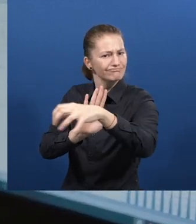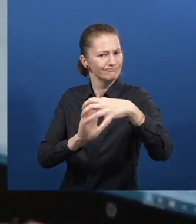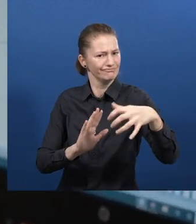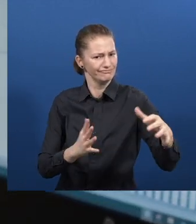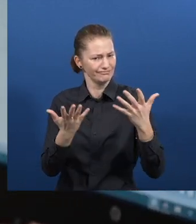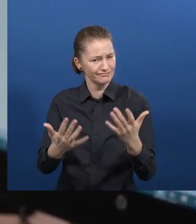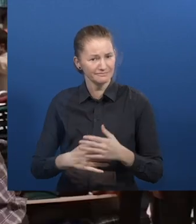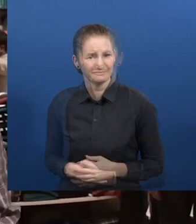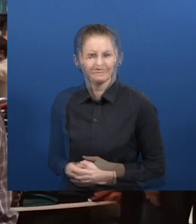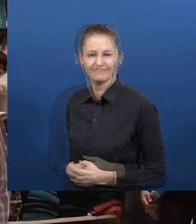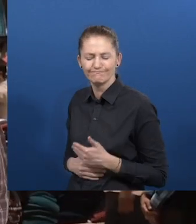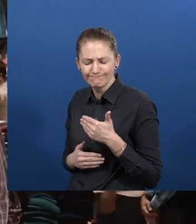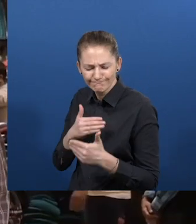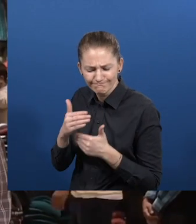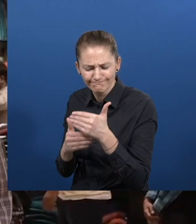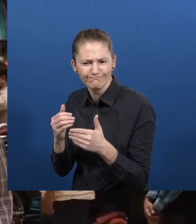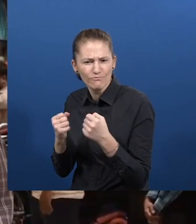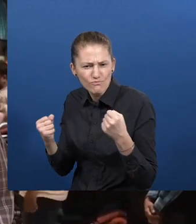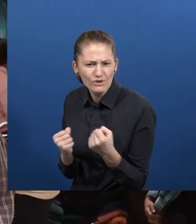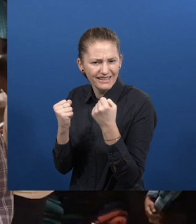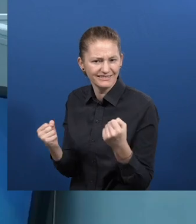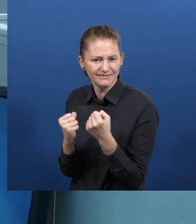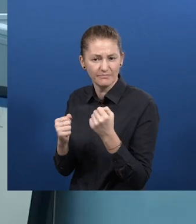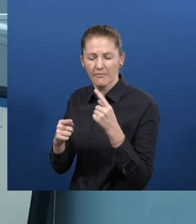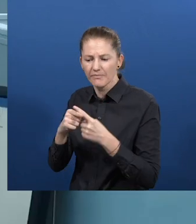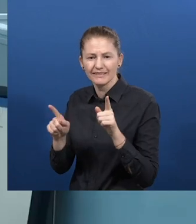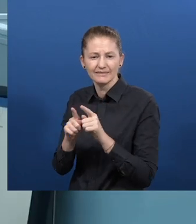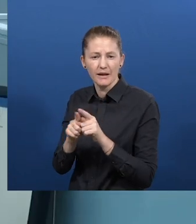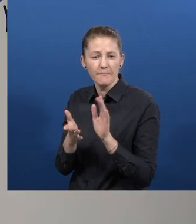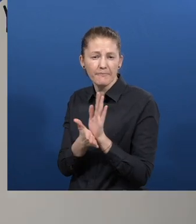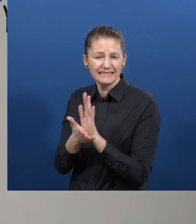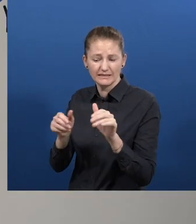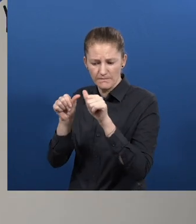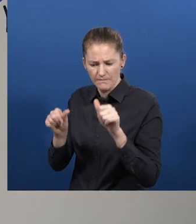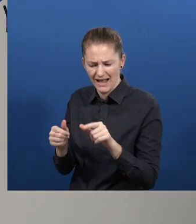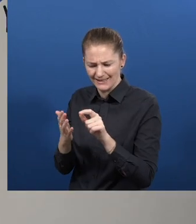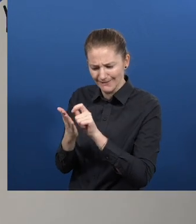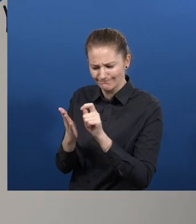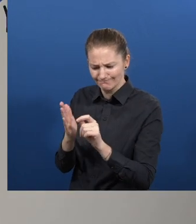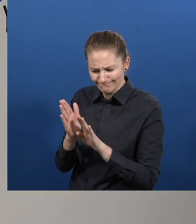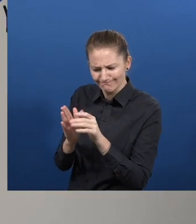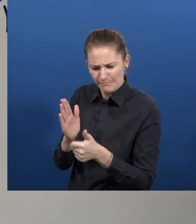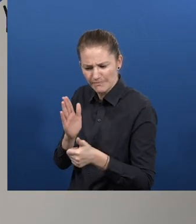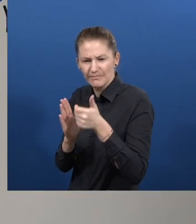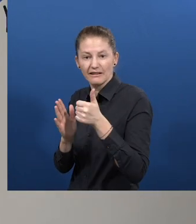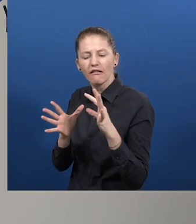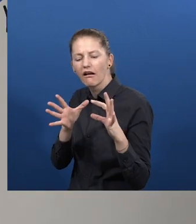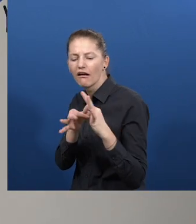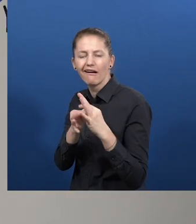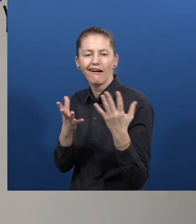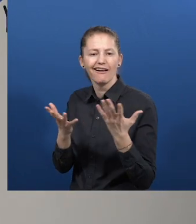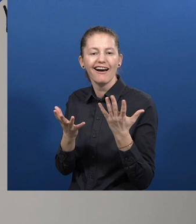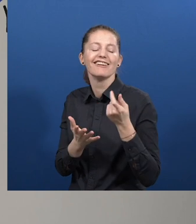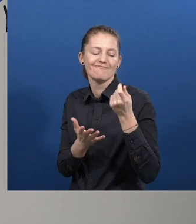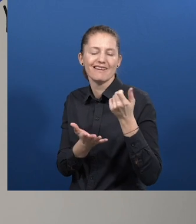Working hands-on to develop a business model with revenue projections sharpens our thinking.